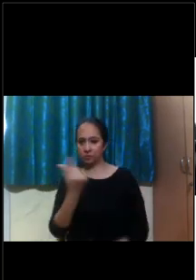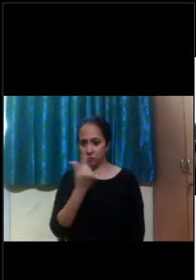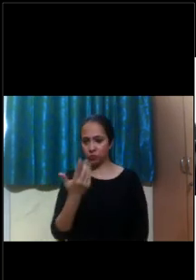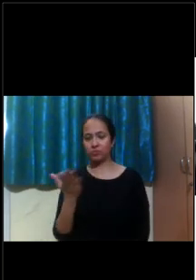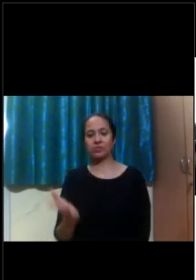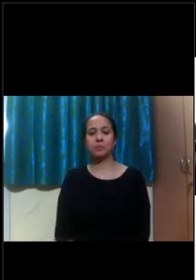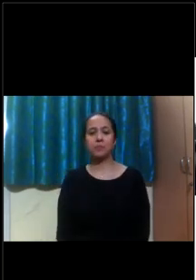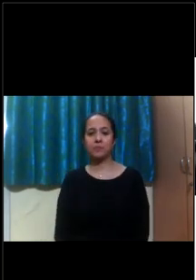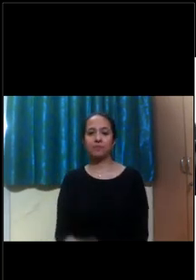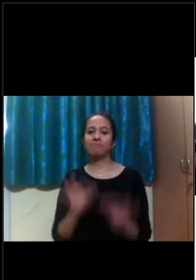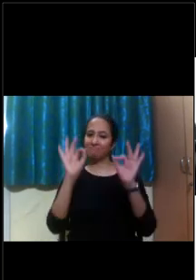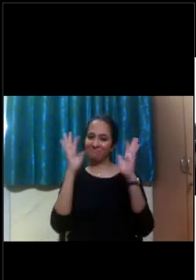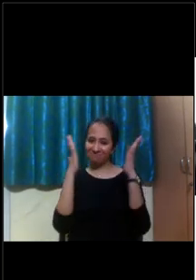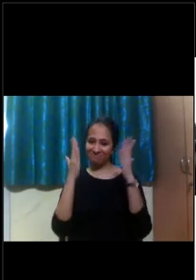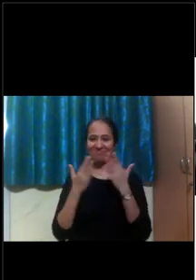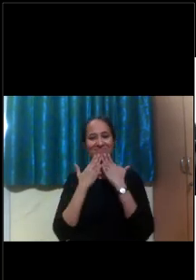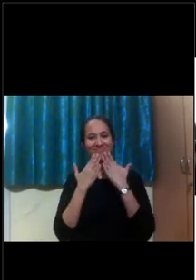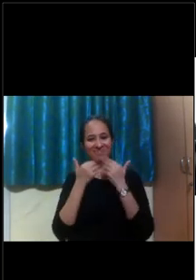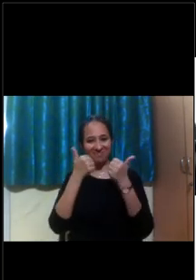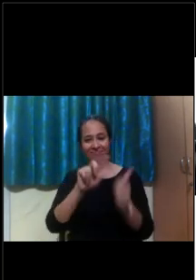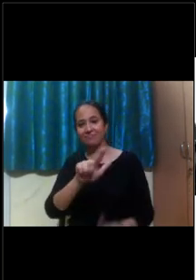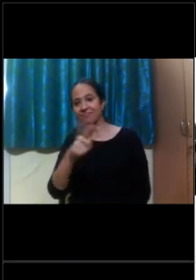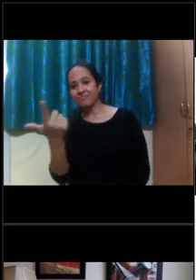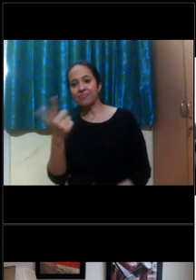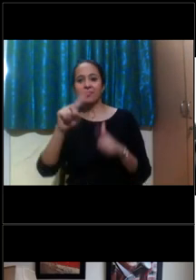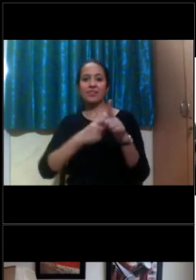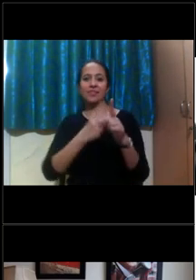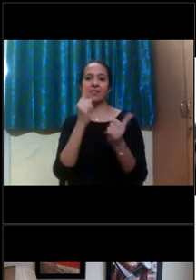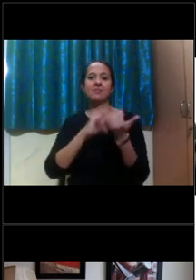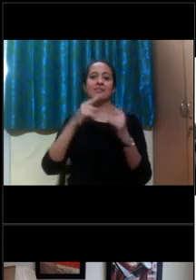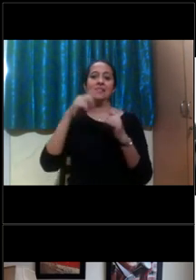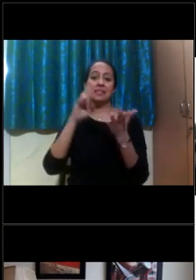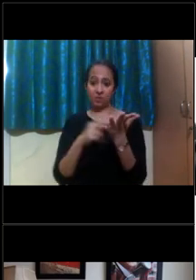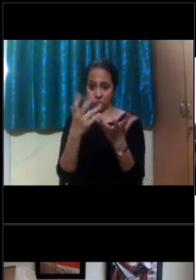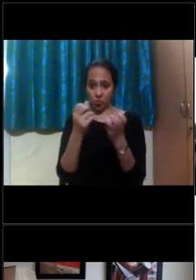Well, that's great. Thank you, Monica. Justin, do you want to add to this?